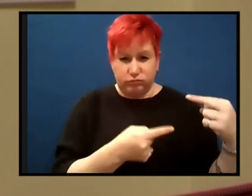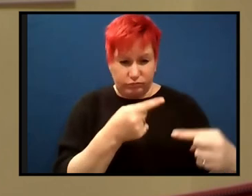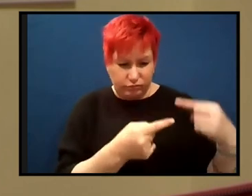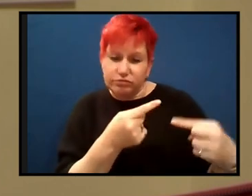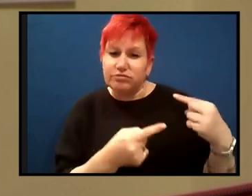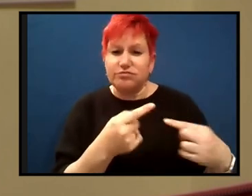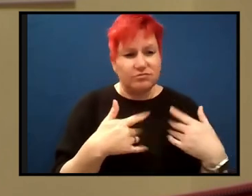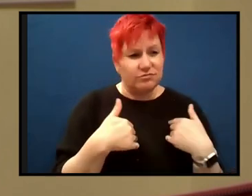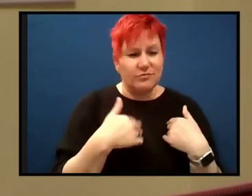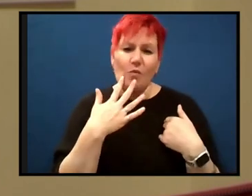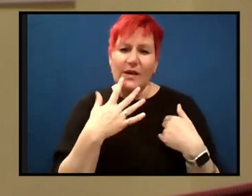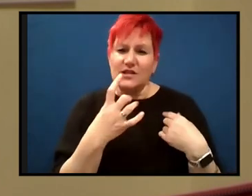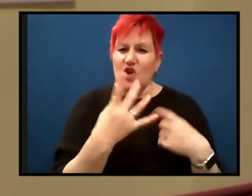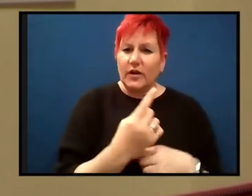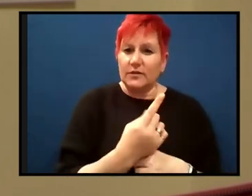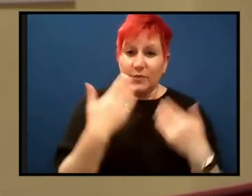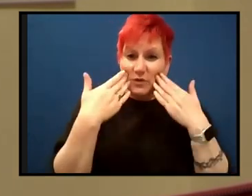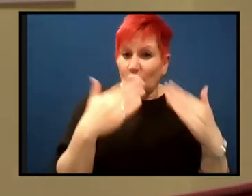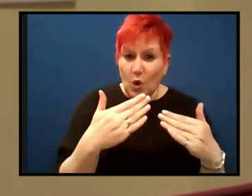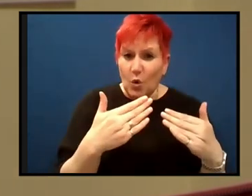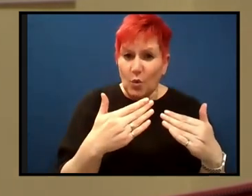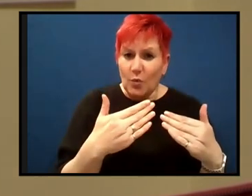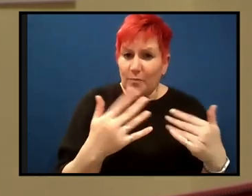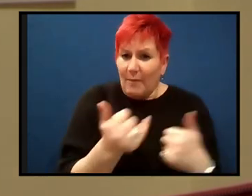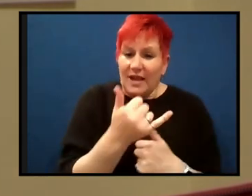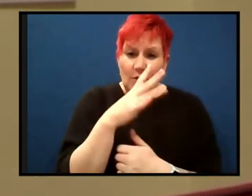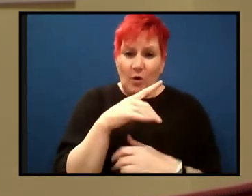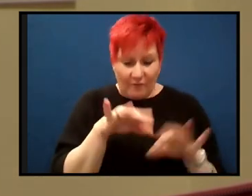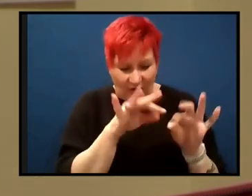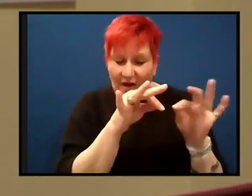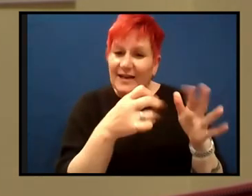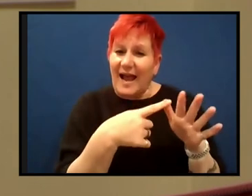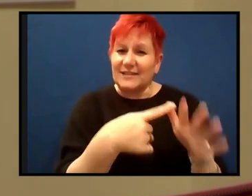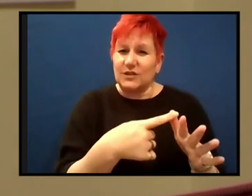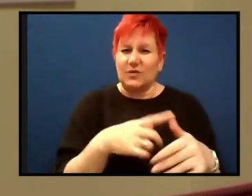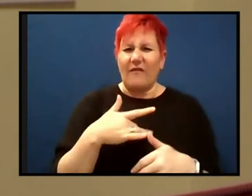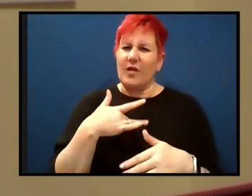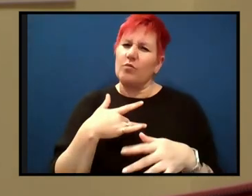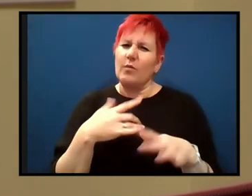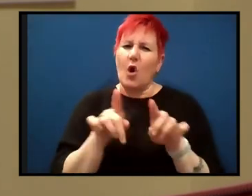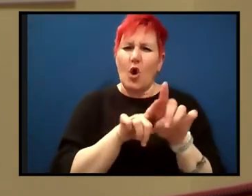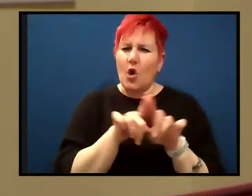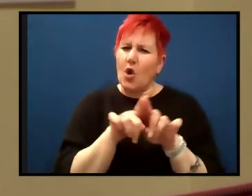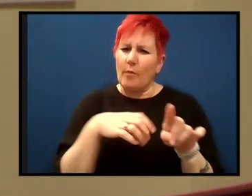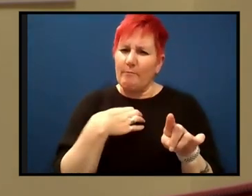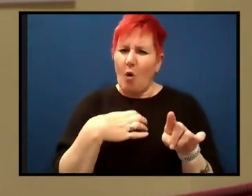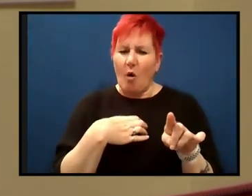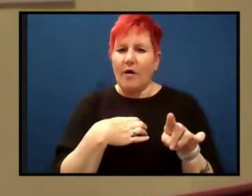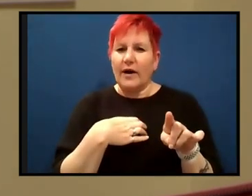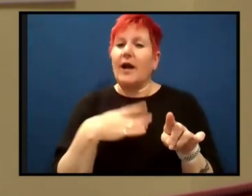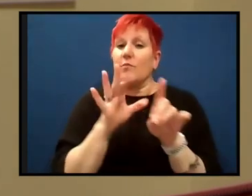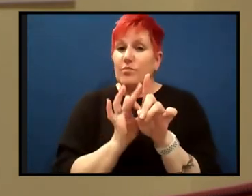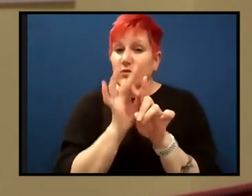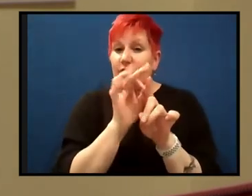tectonics began, and we don't know. We don't know yet. But, so we'll learn more about it. It'll get better, but I don't think it's going to be